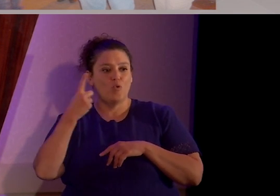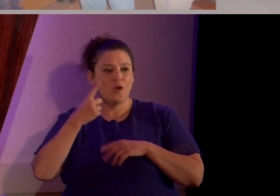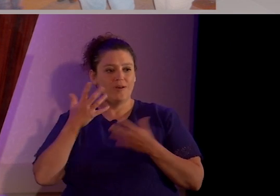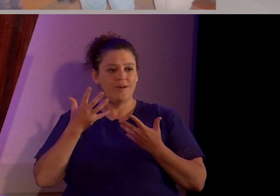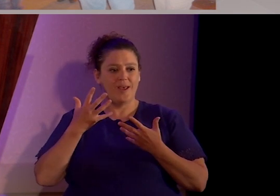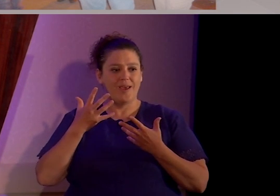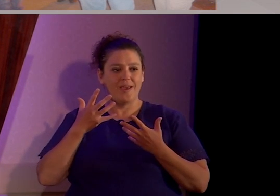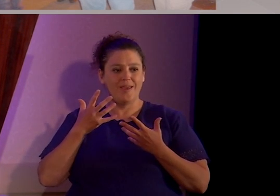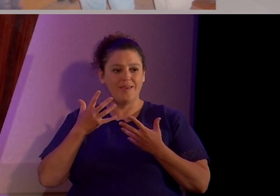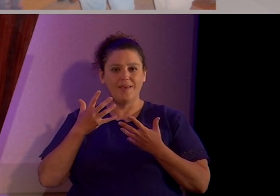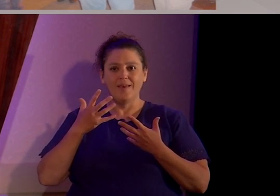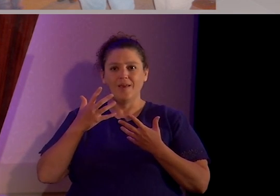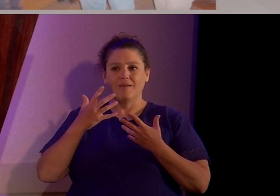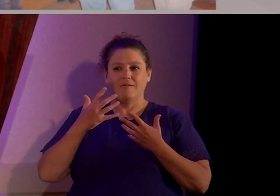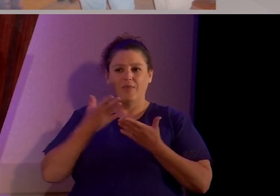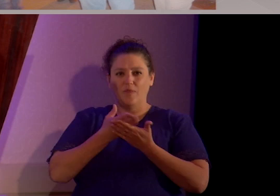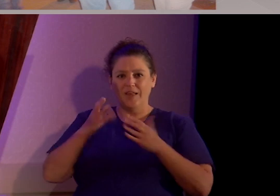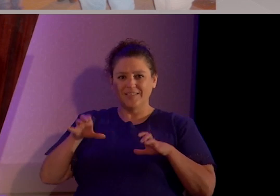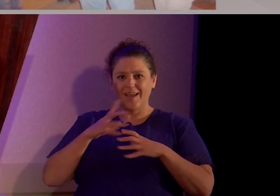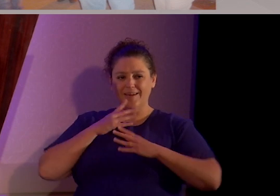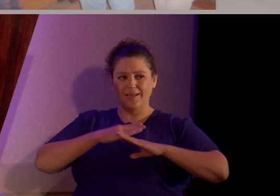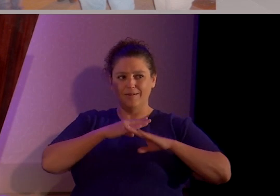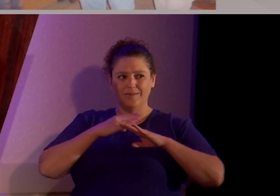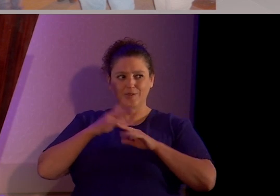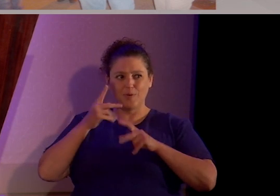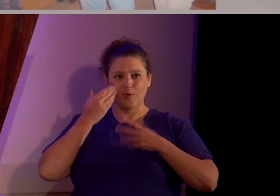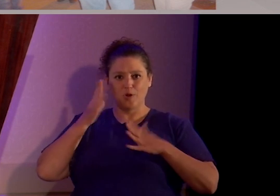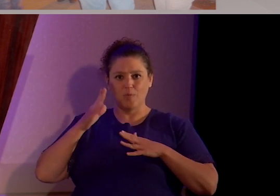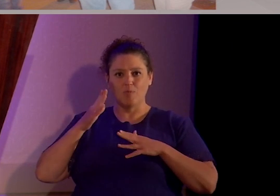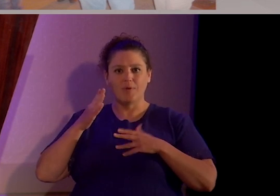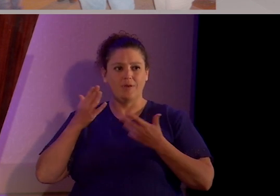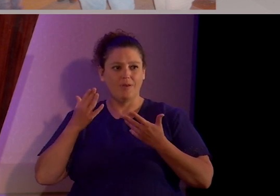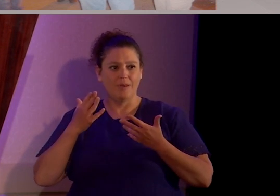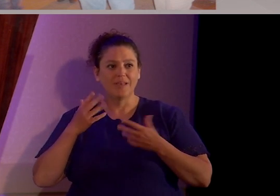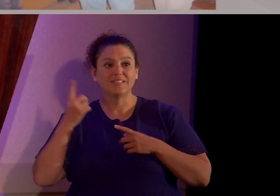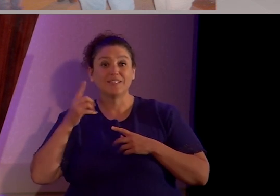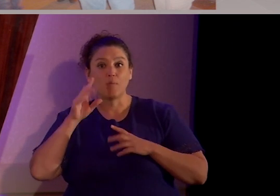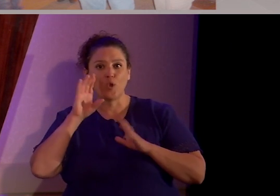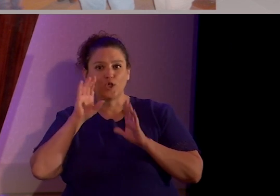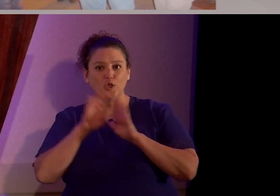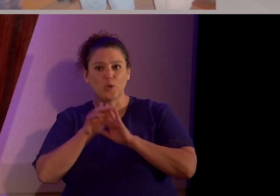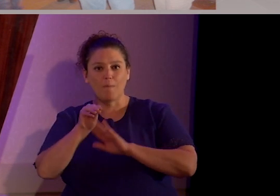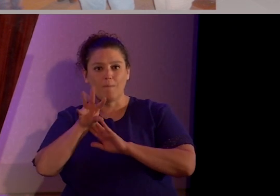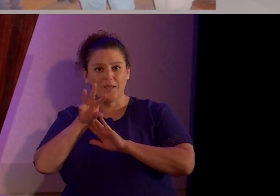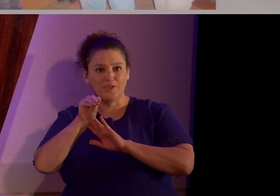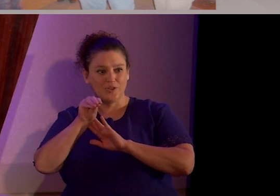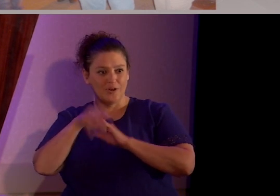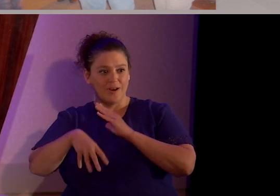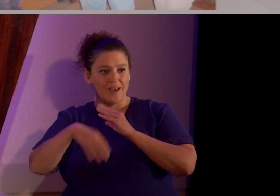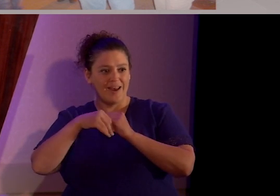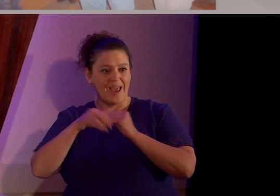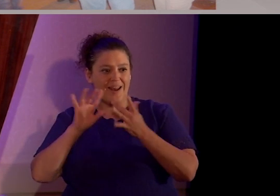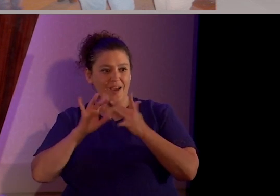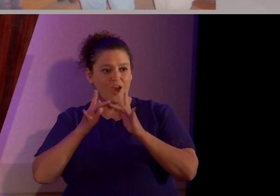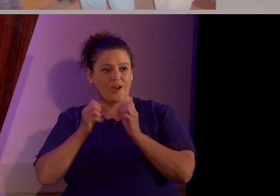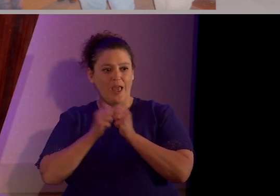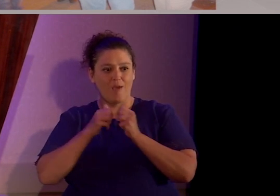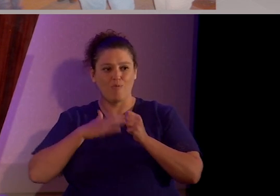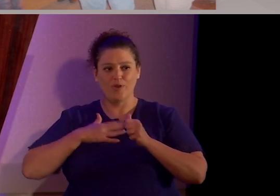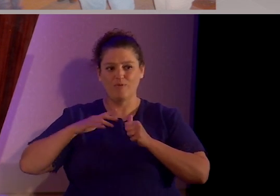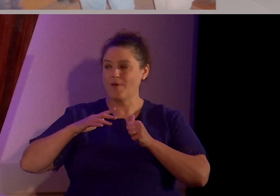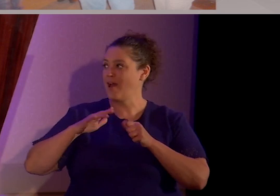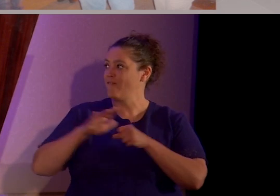measures slip, and someone took a picture, and they put it online with my full name, Beth Presswood.